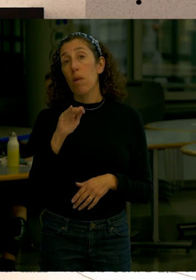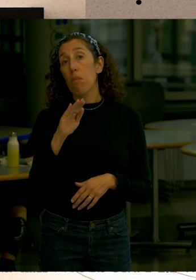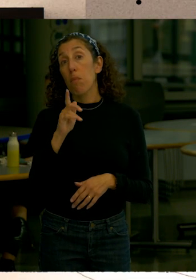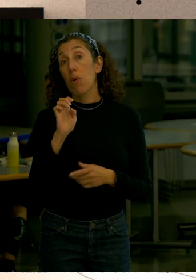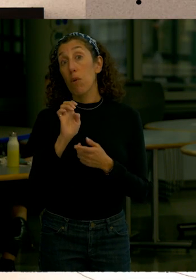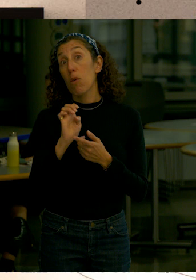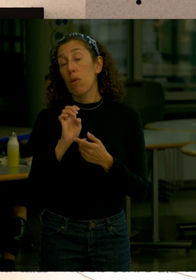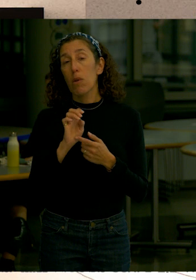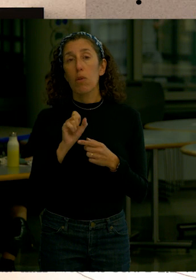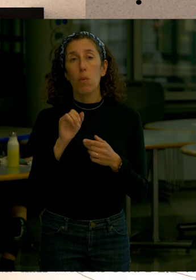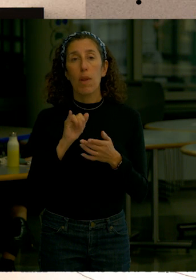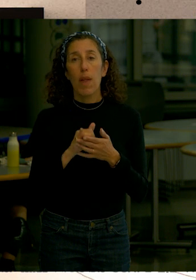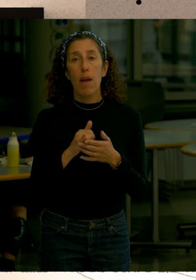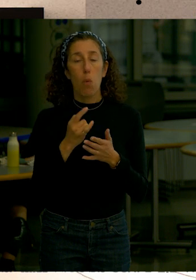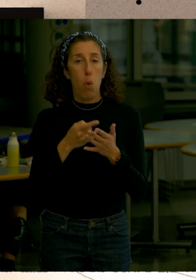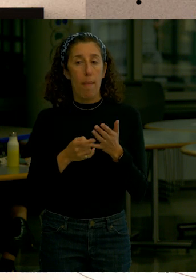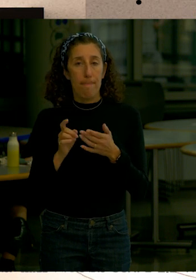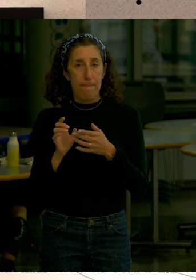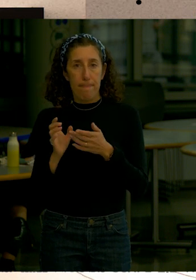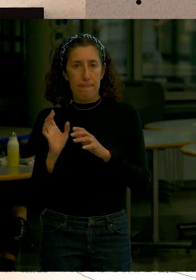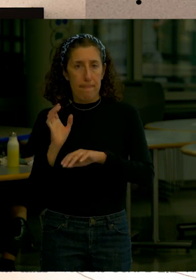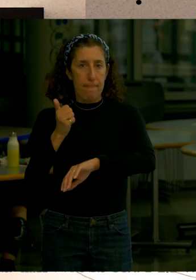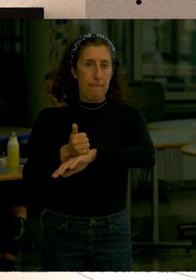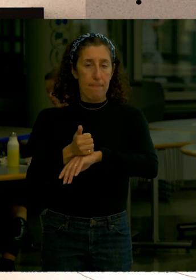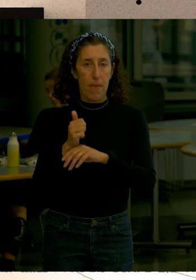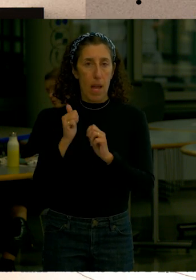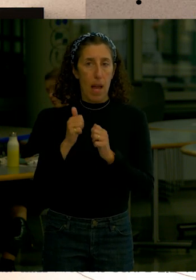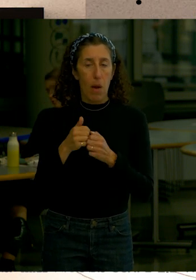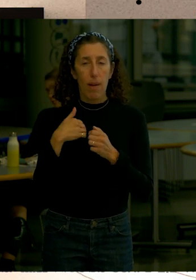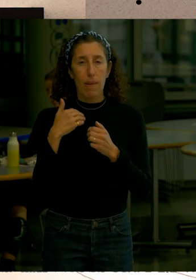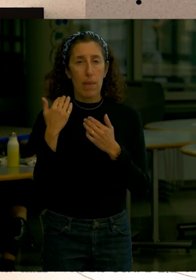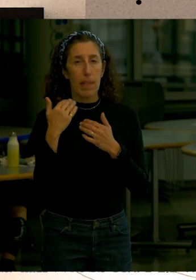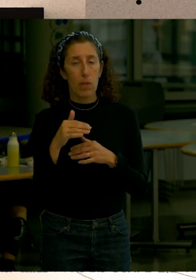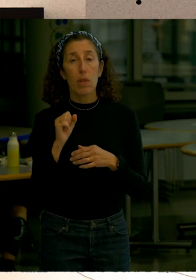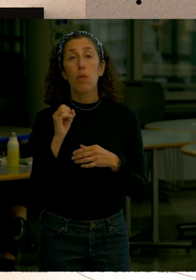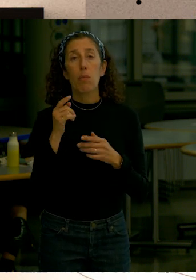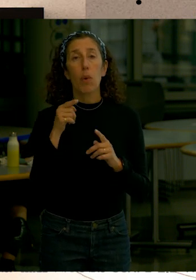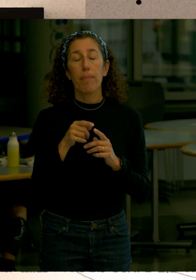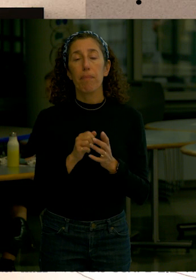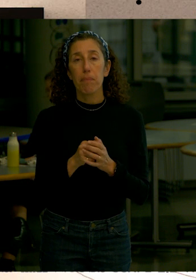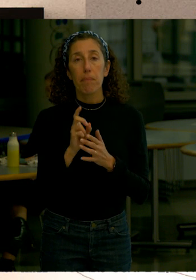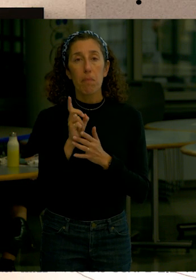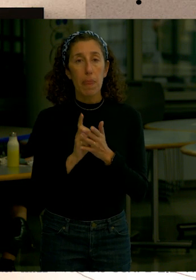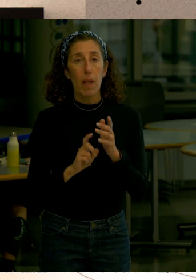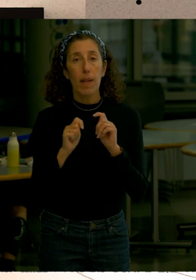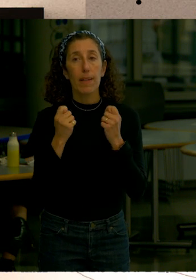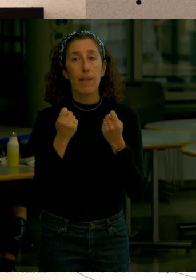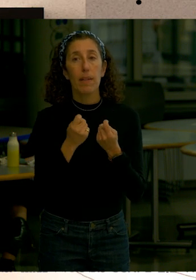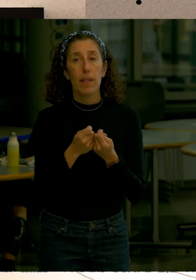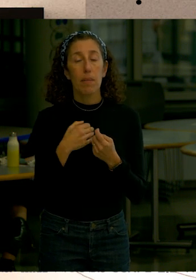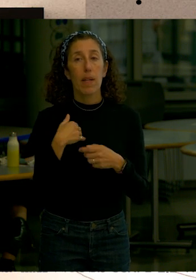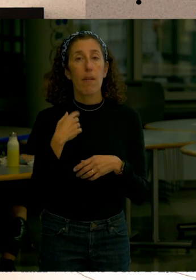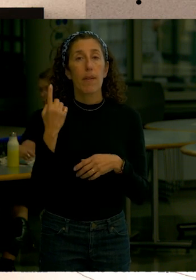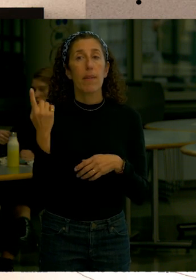so what the design team is proposing here is to use an element that I believe slides in place